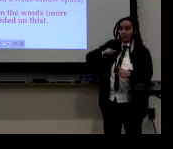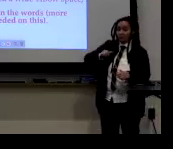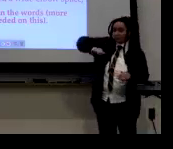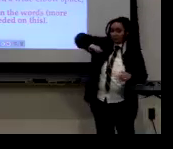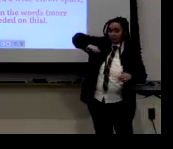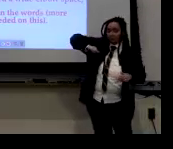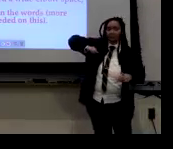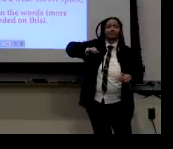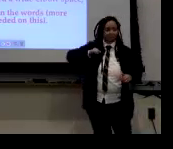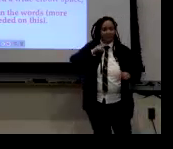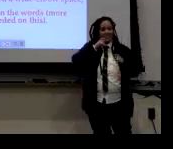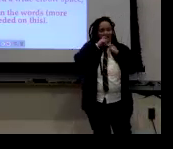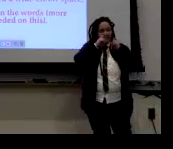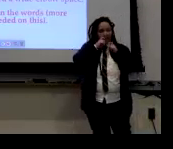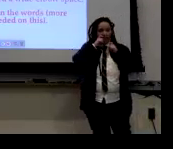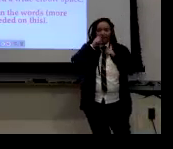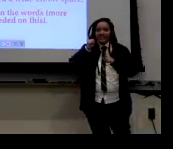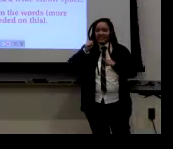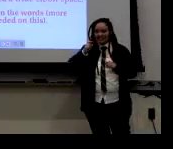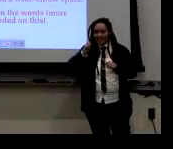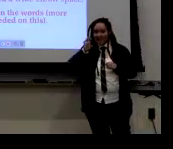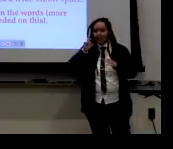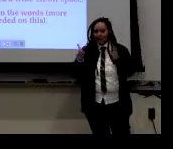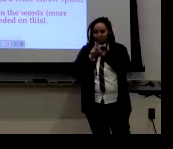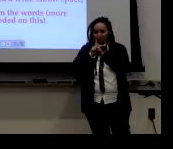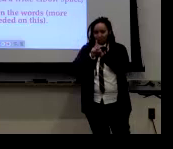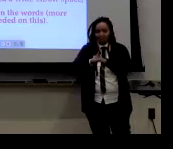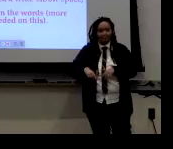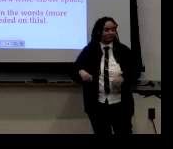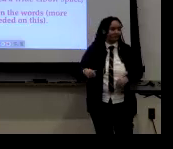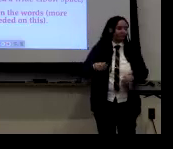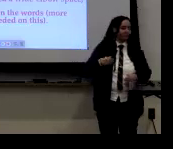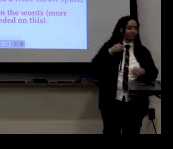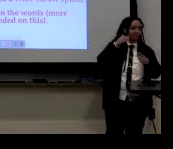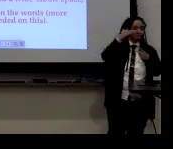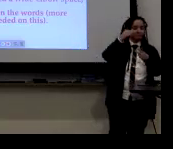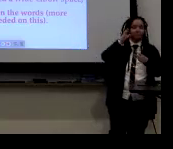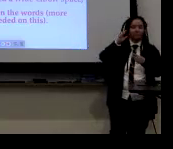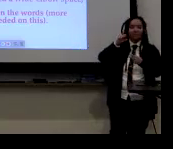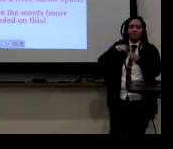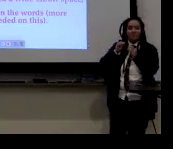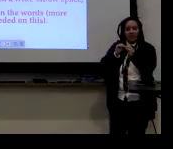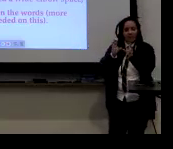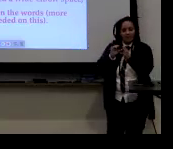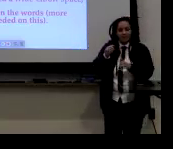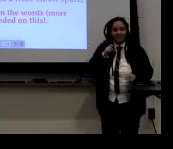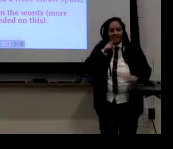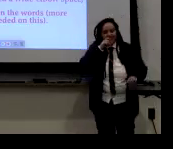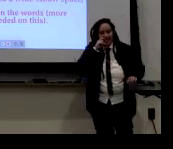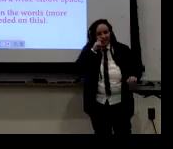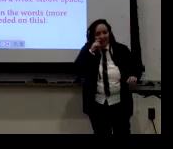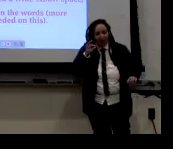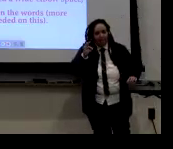if the elbow was not up, there was a sneer, usually you would notice that they would be one or the other.